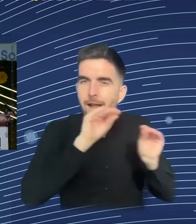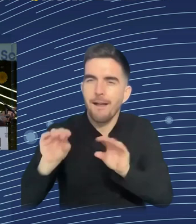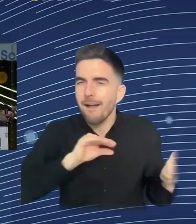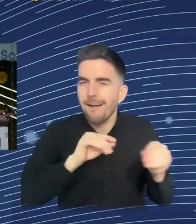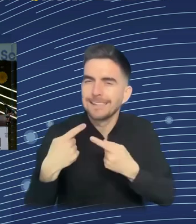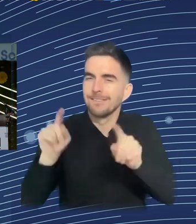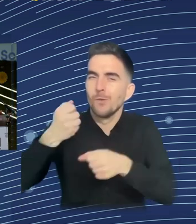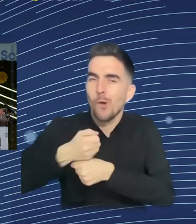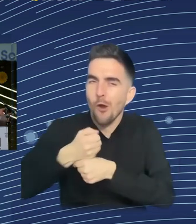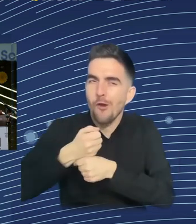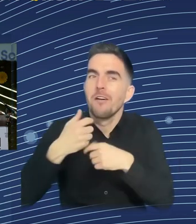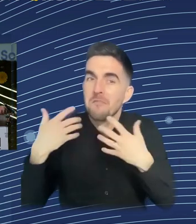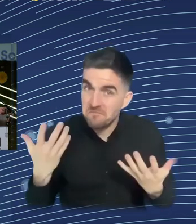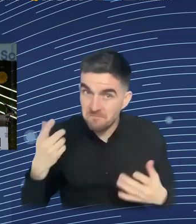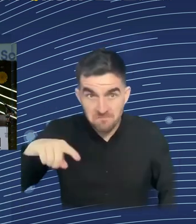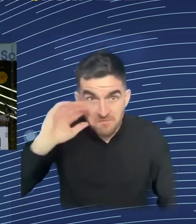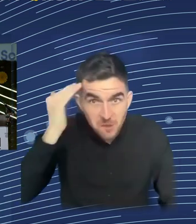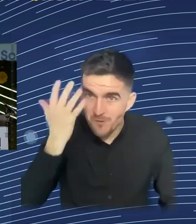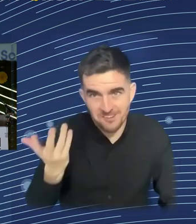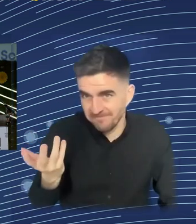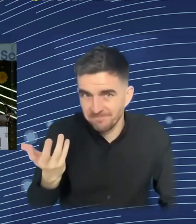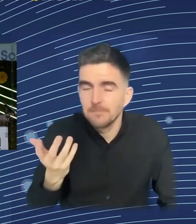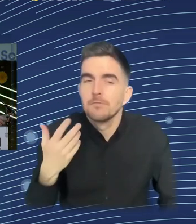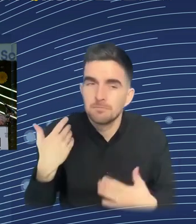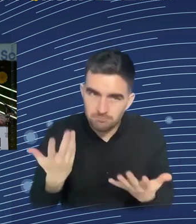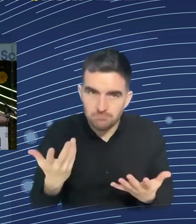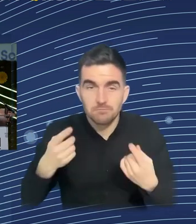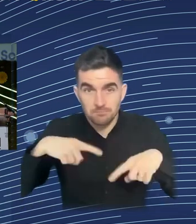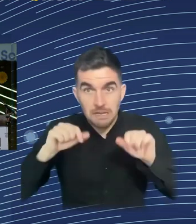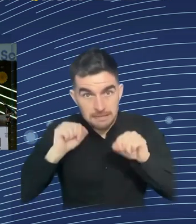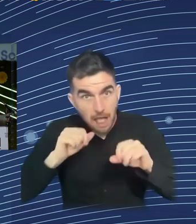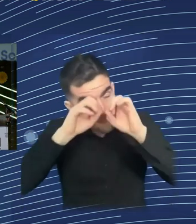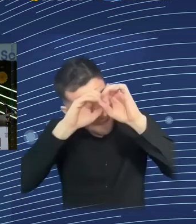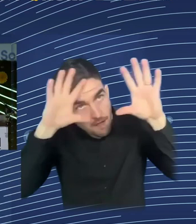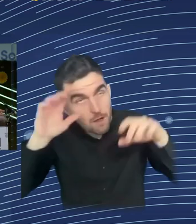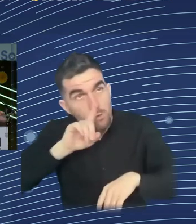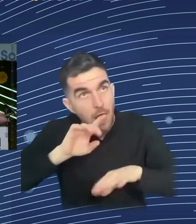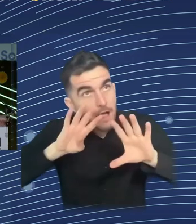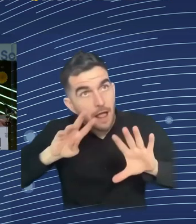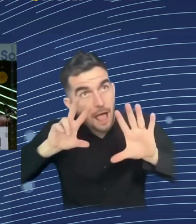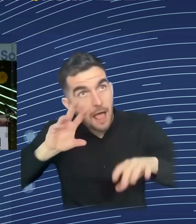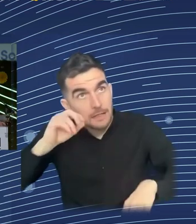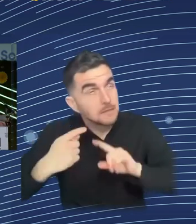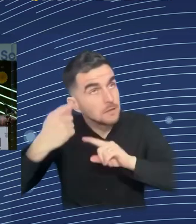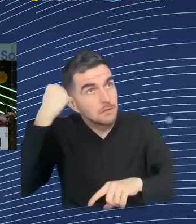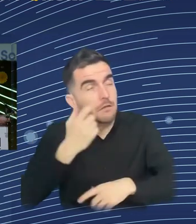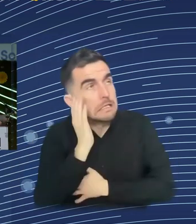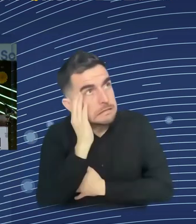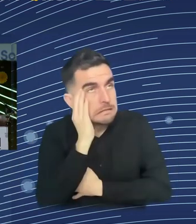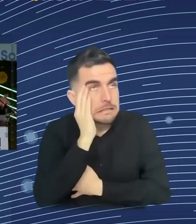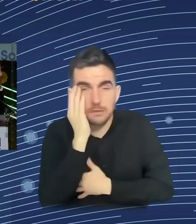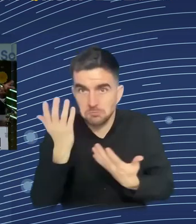1980 where all those people have gone. In fact, we thought in 1980, we thought we were going to see productivity improvements. We didn't see them.